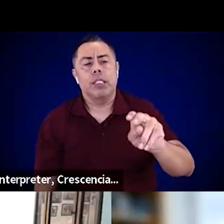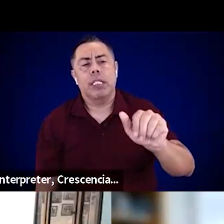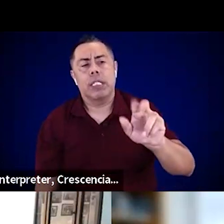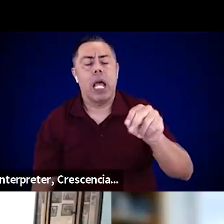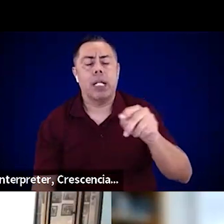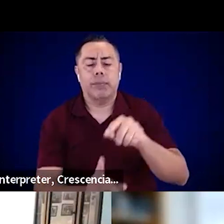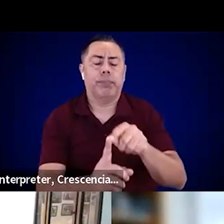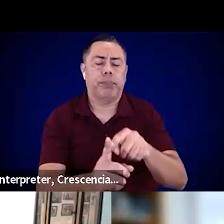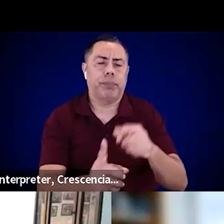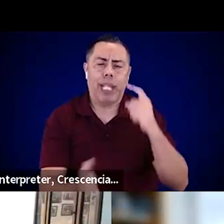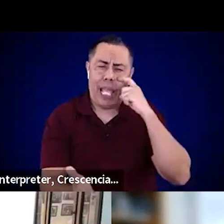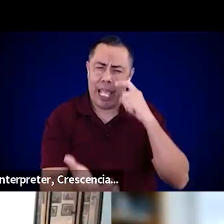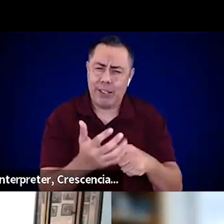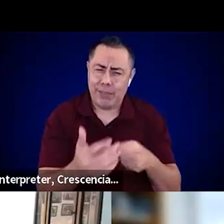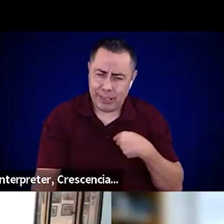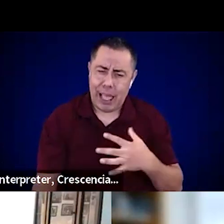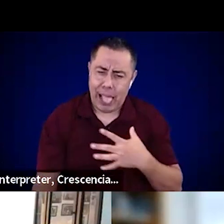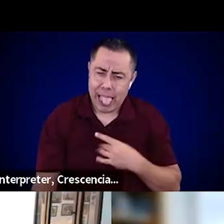parters, right? On your toes.